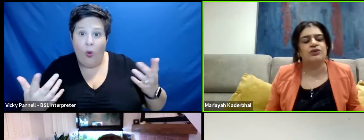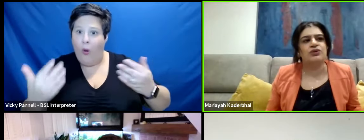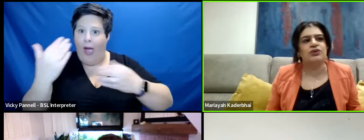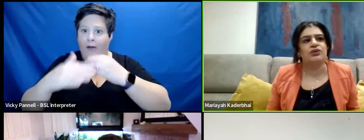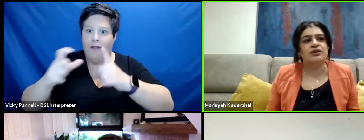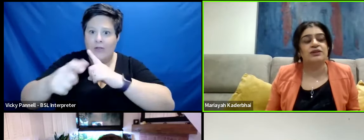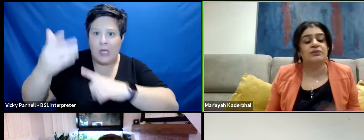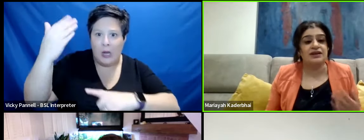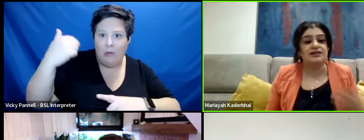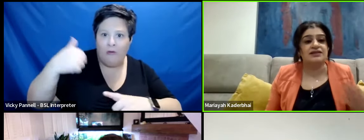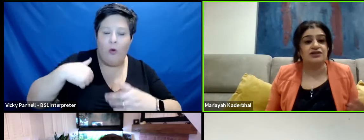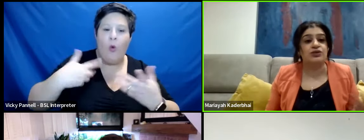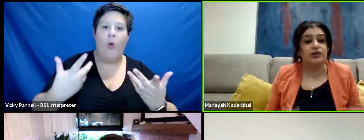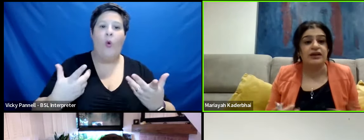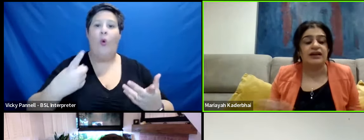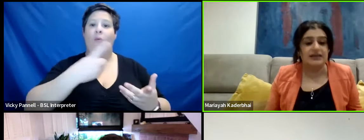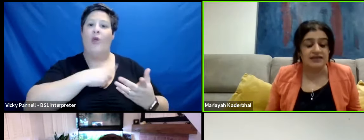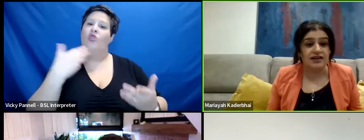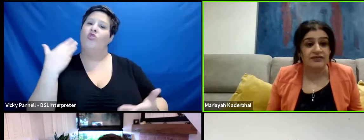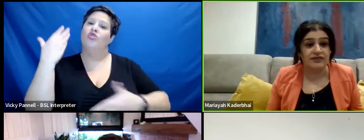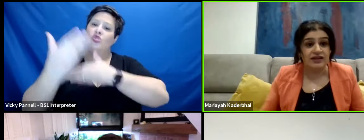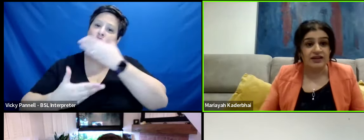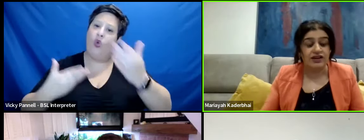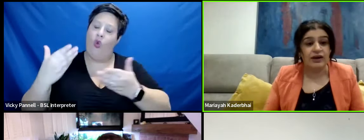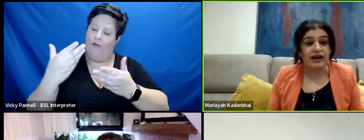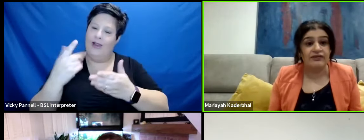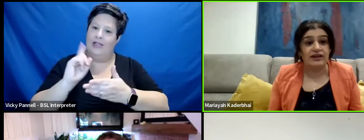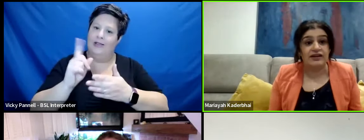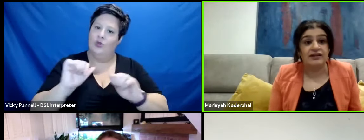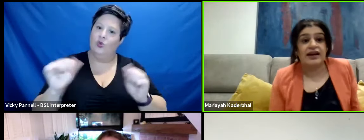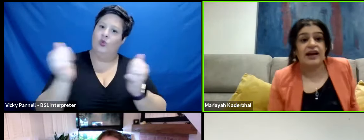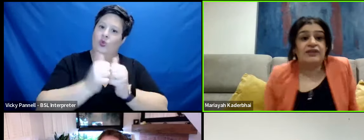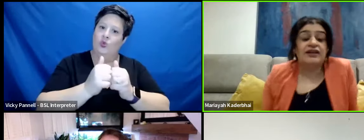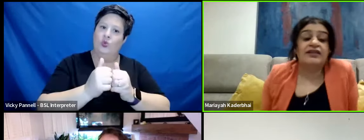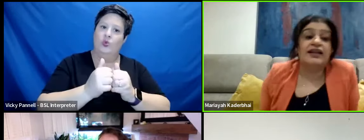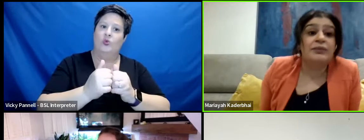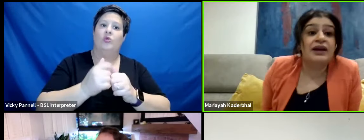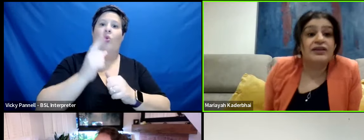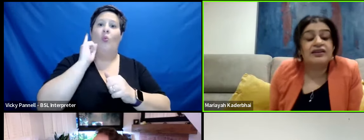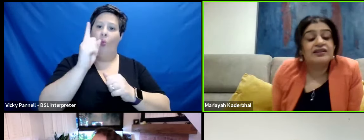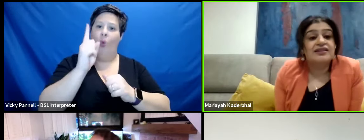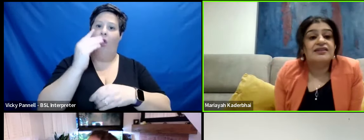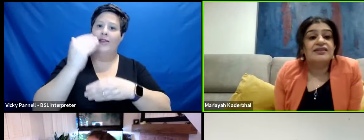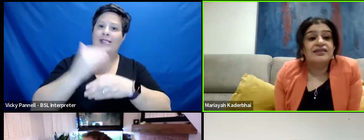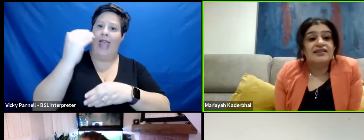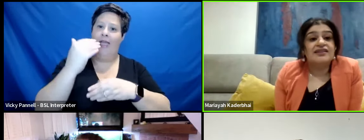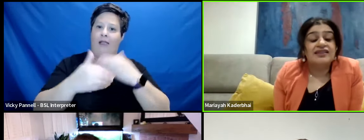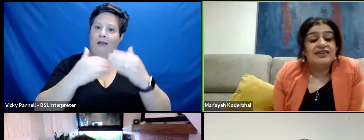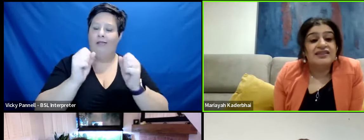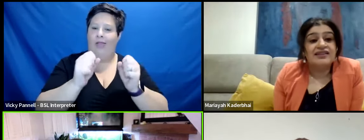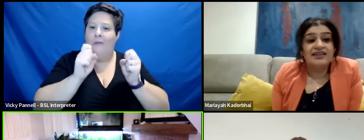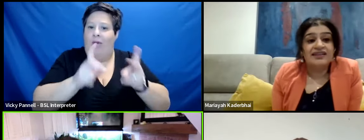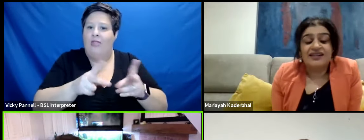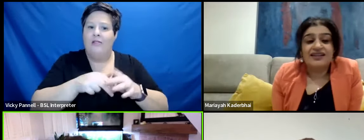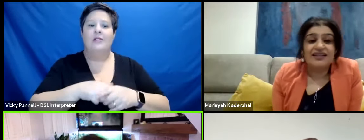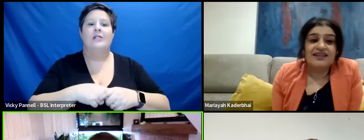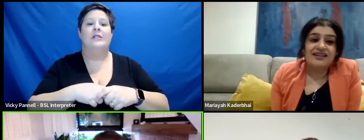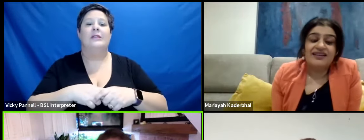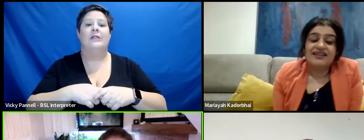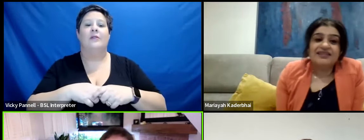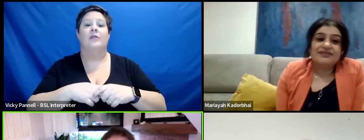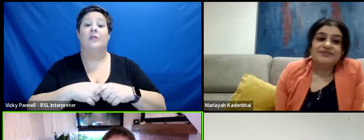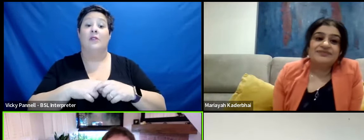done this or was it because the story really served, you know, having having that method? Well, it